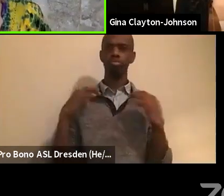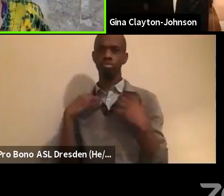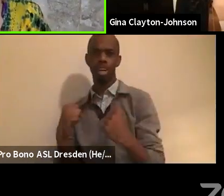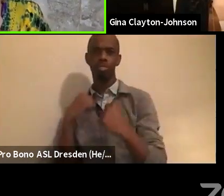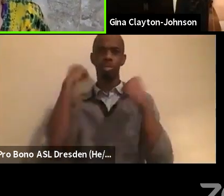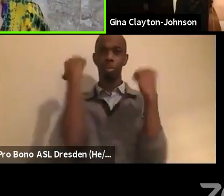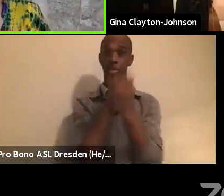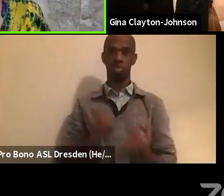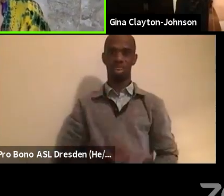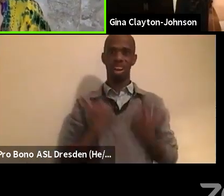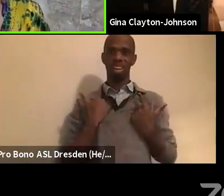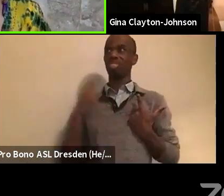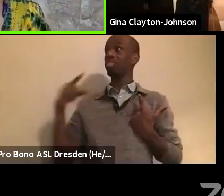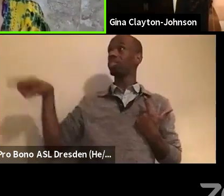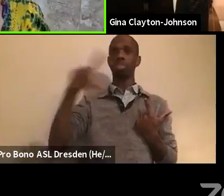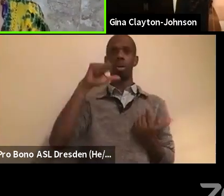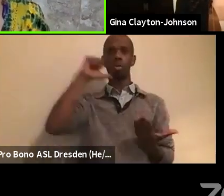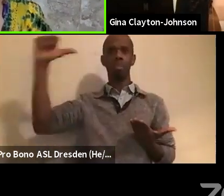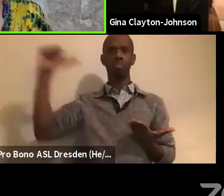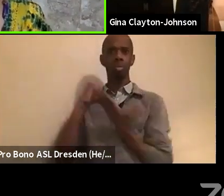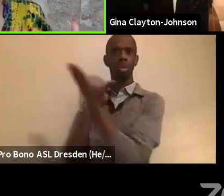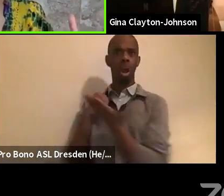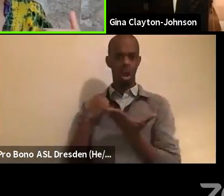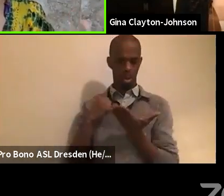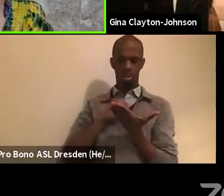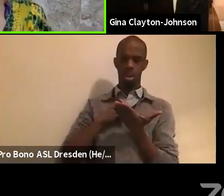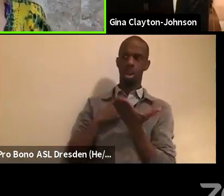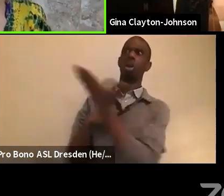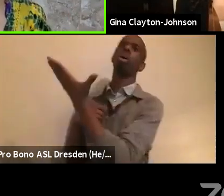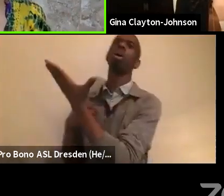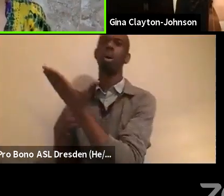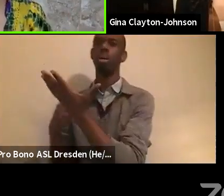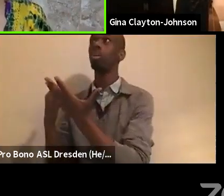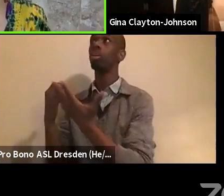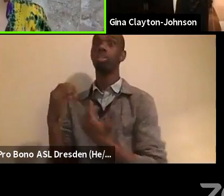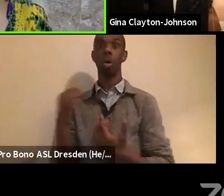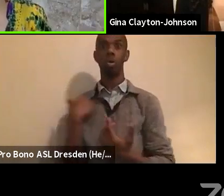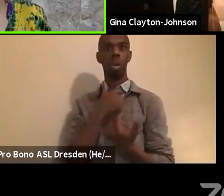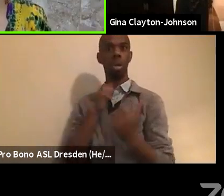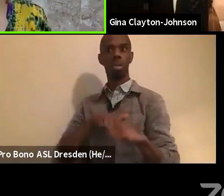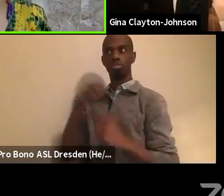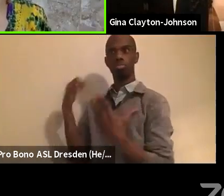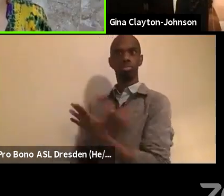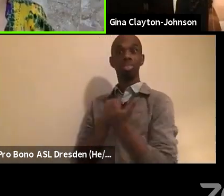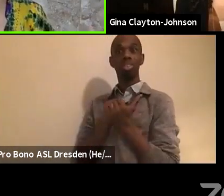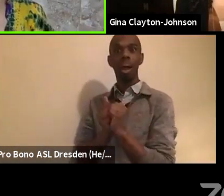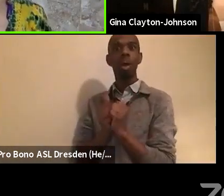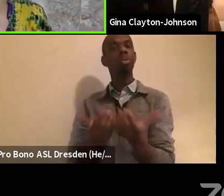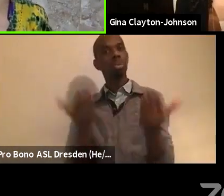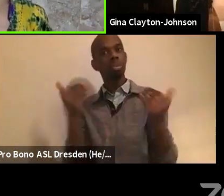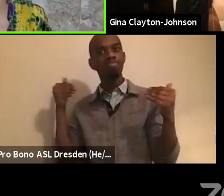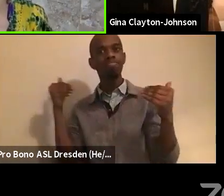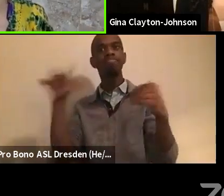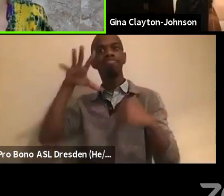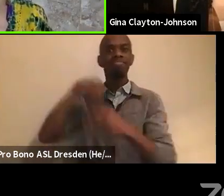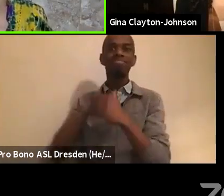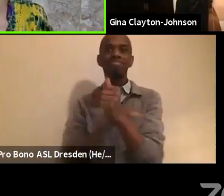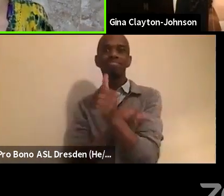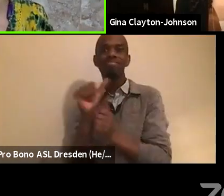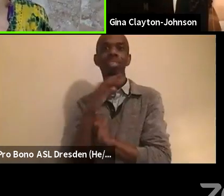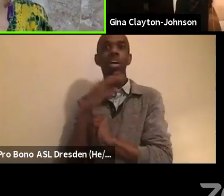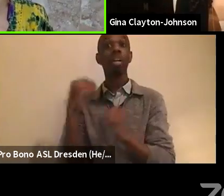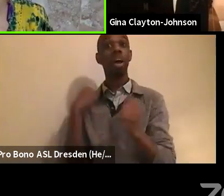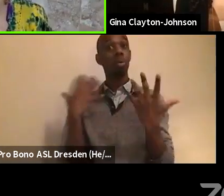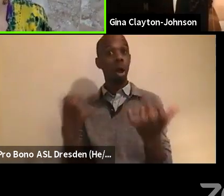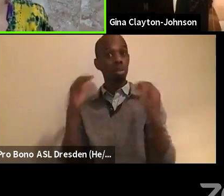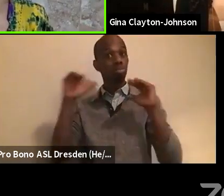lives and so we can make that happen by engaging i want to remind folks that this is not a drill is on